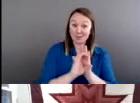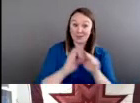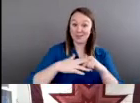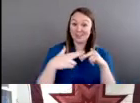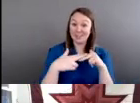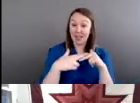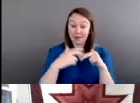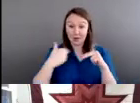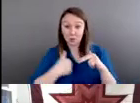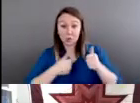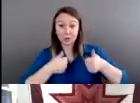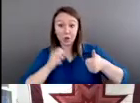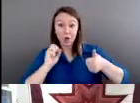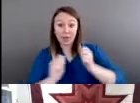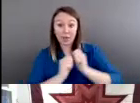Are we doing okay with tech?